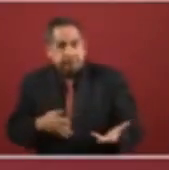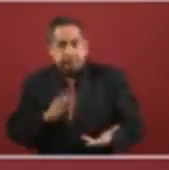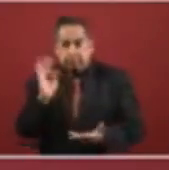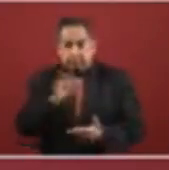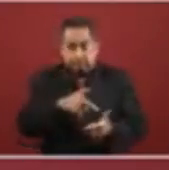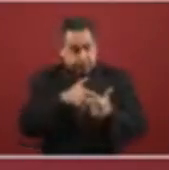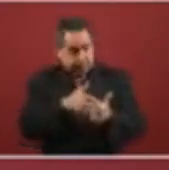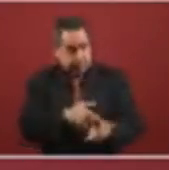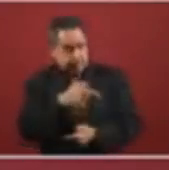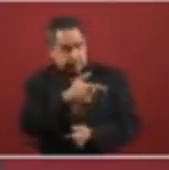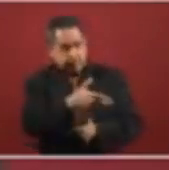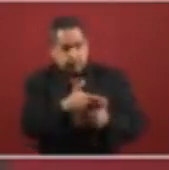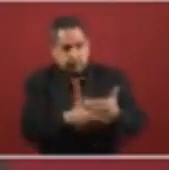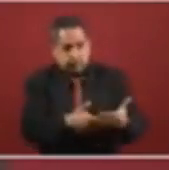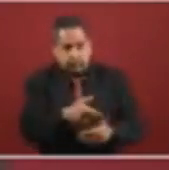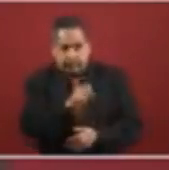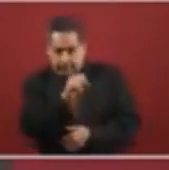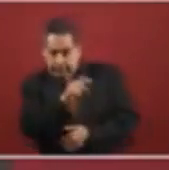people in Mexico.